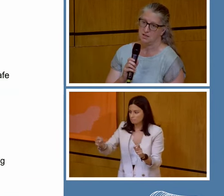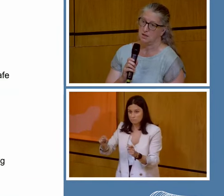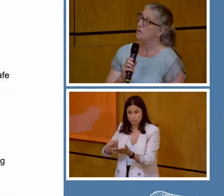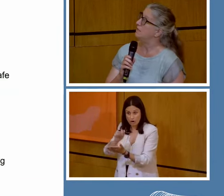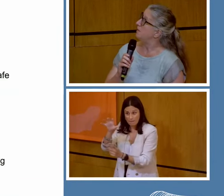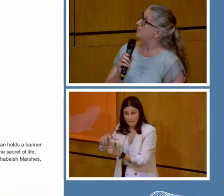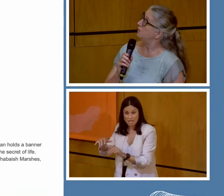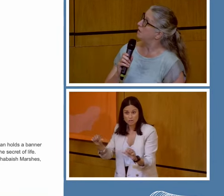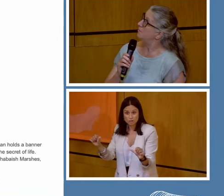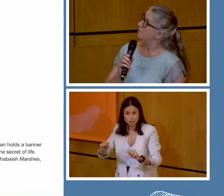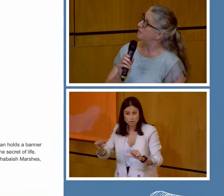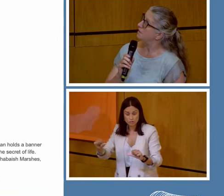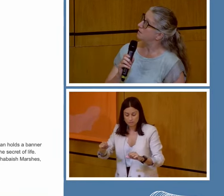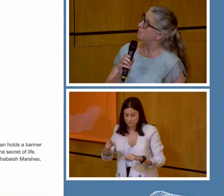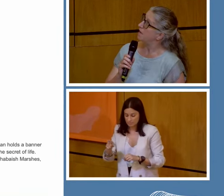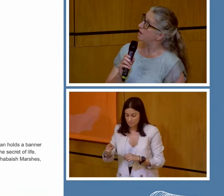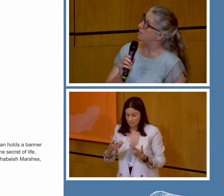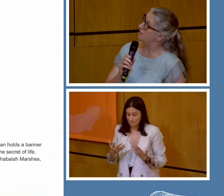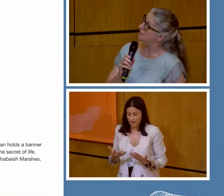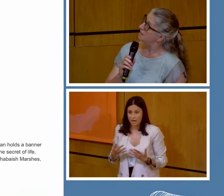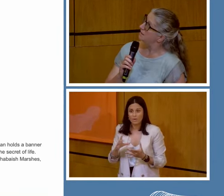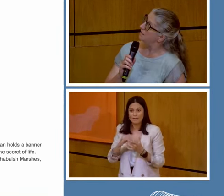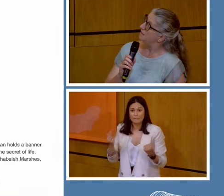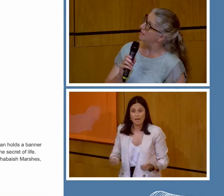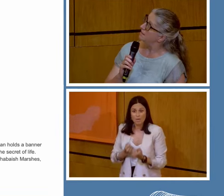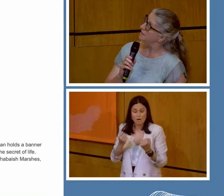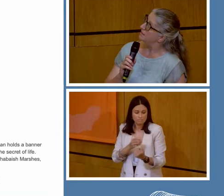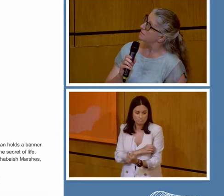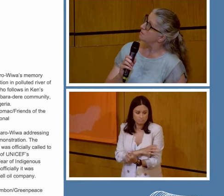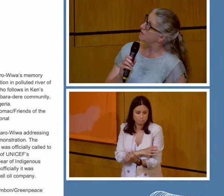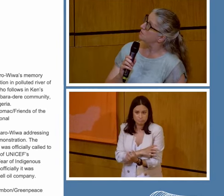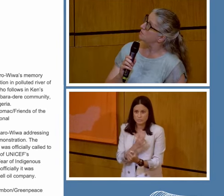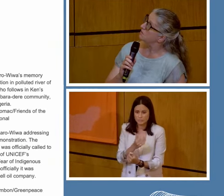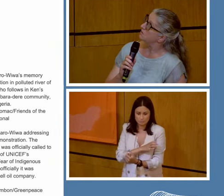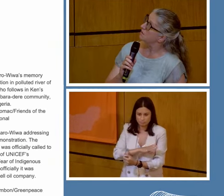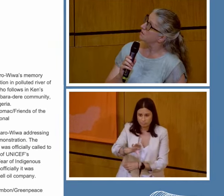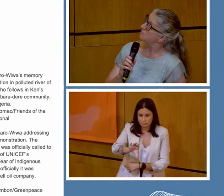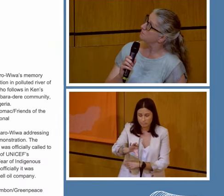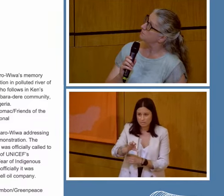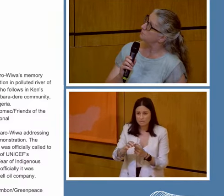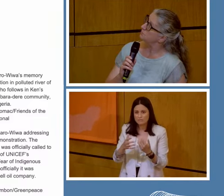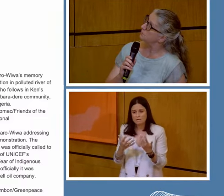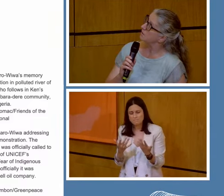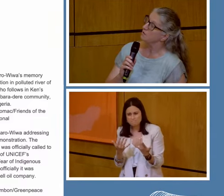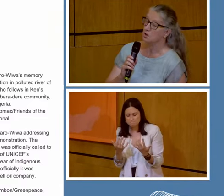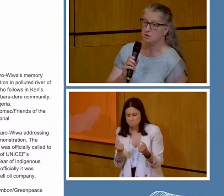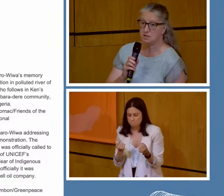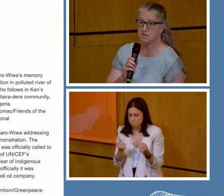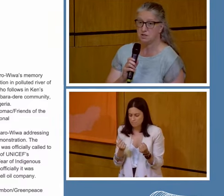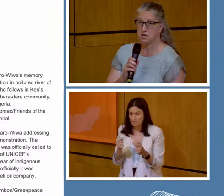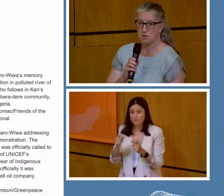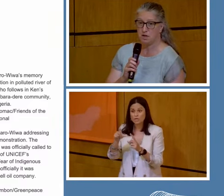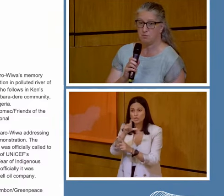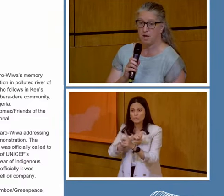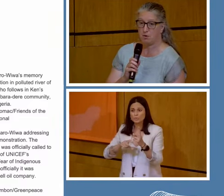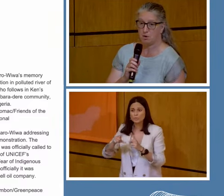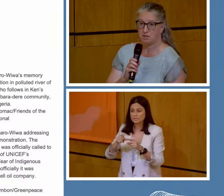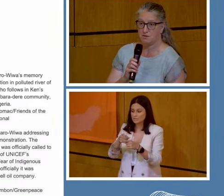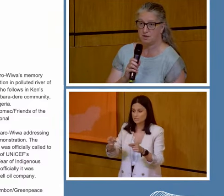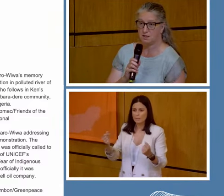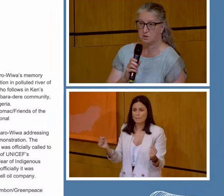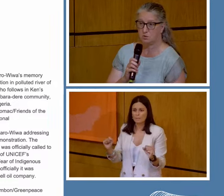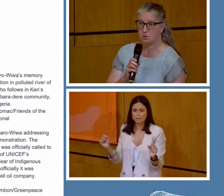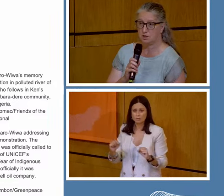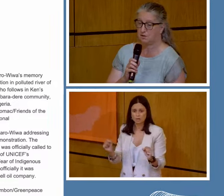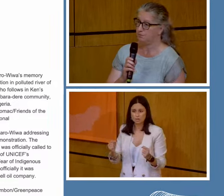So, it's about power and it's about communities that don't have power,